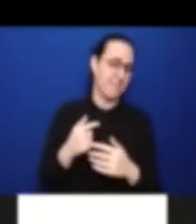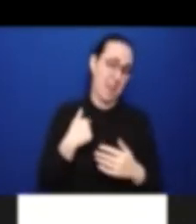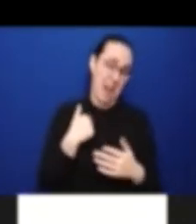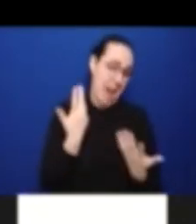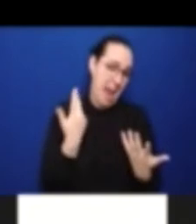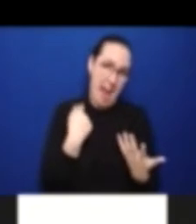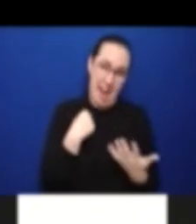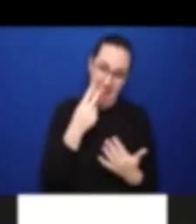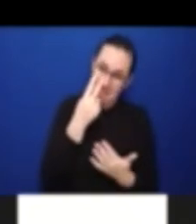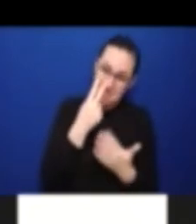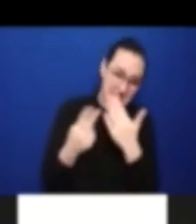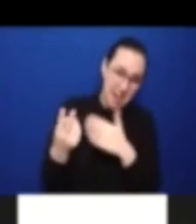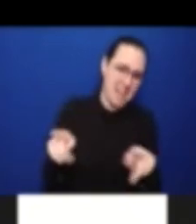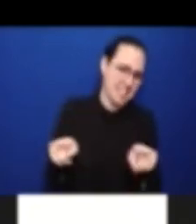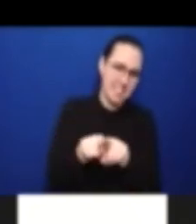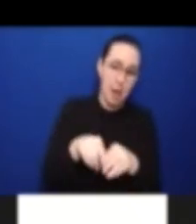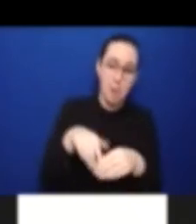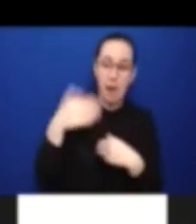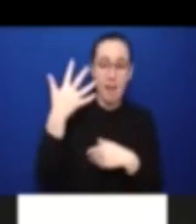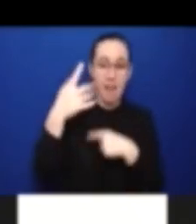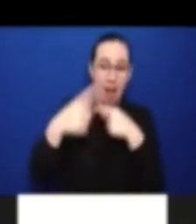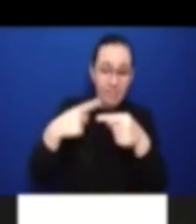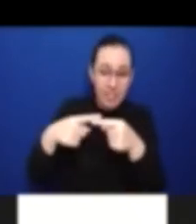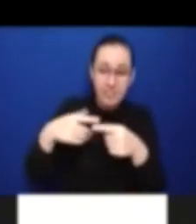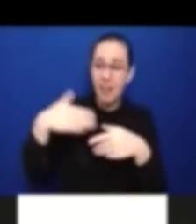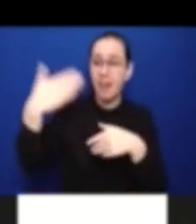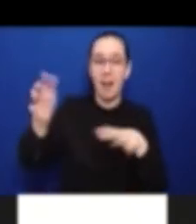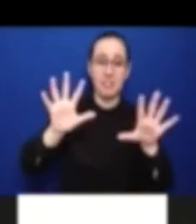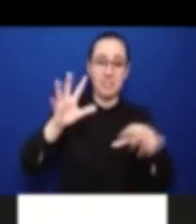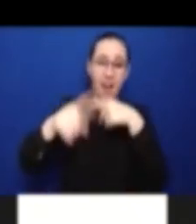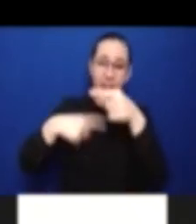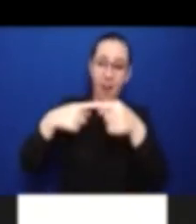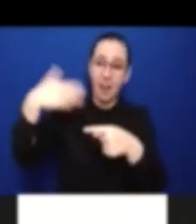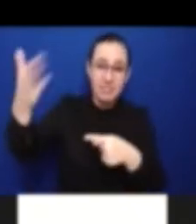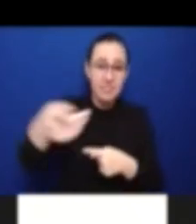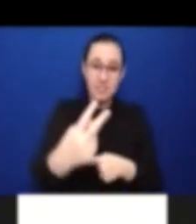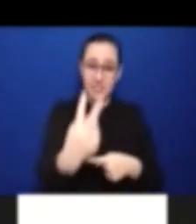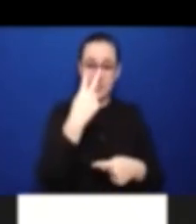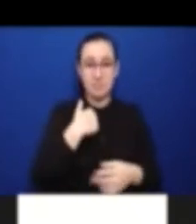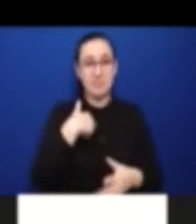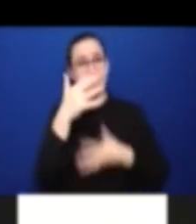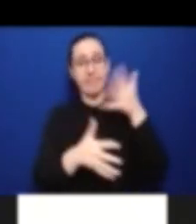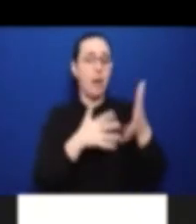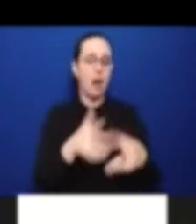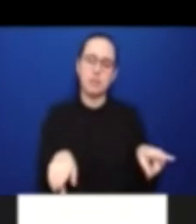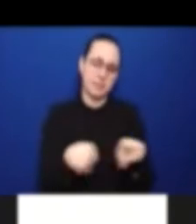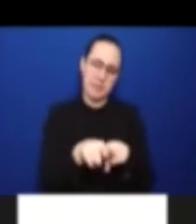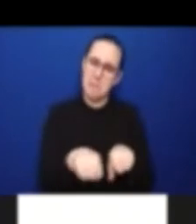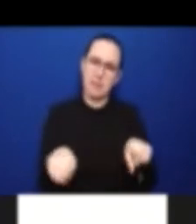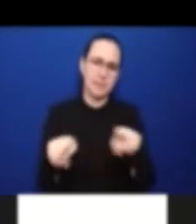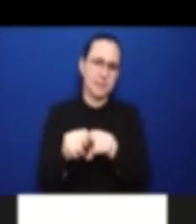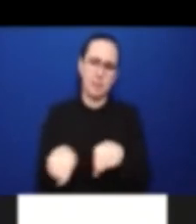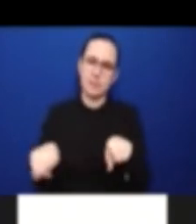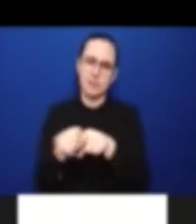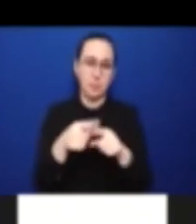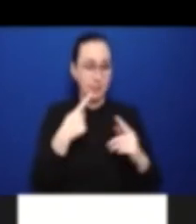yet. And maybe in 10 years, but to me, it's, you know, it really is.